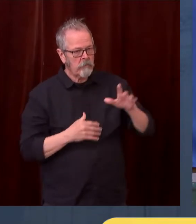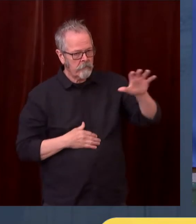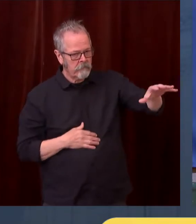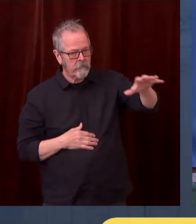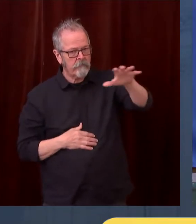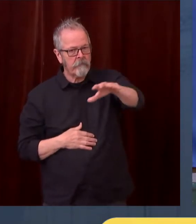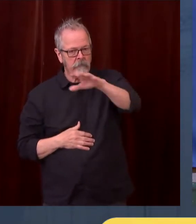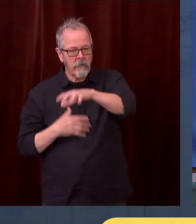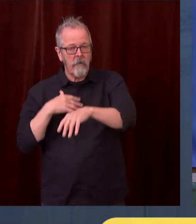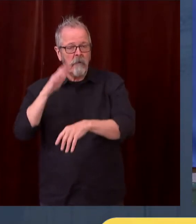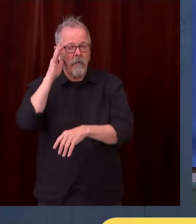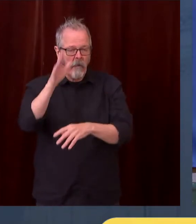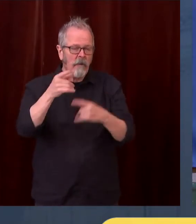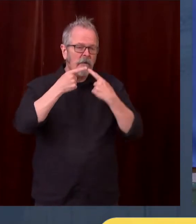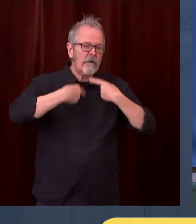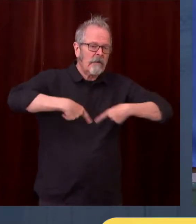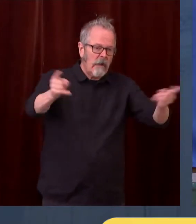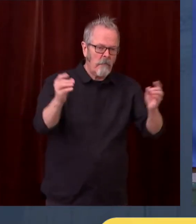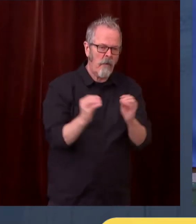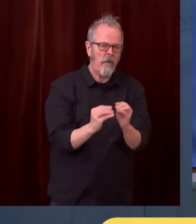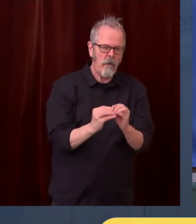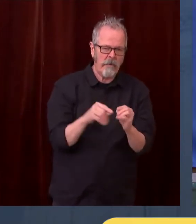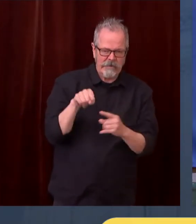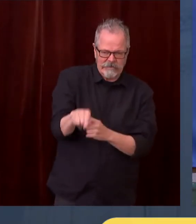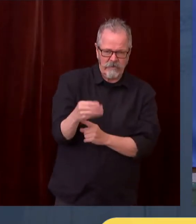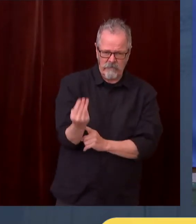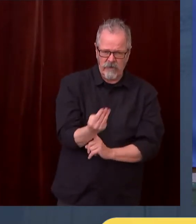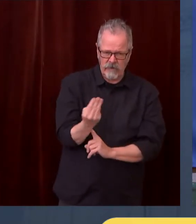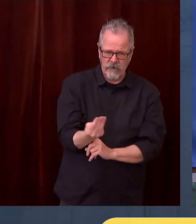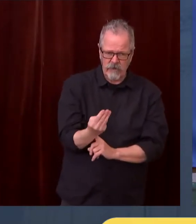And we'll be evaluating that in the next several days.